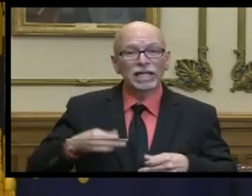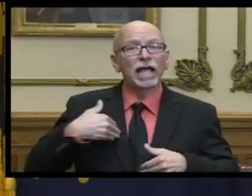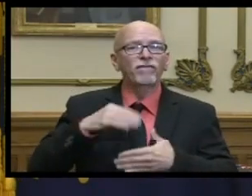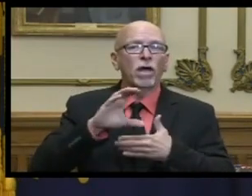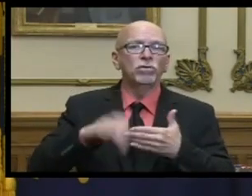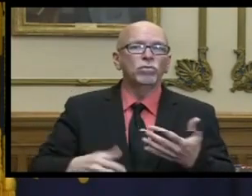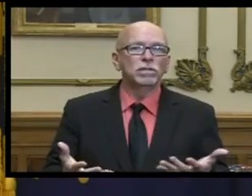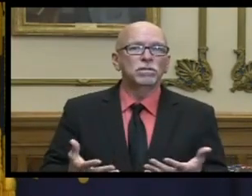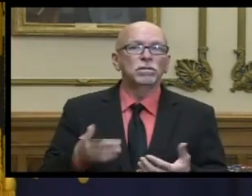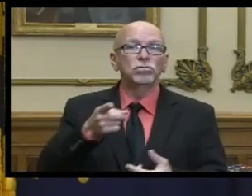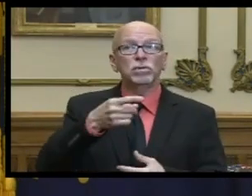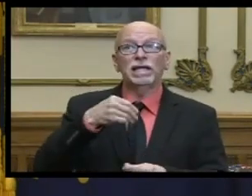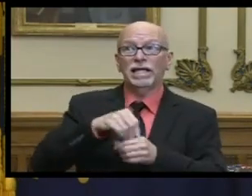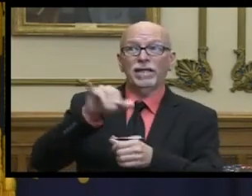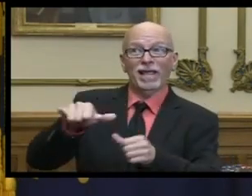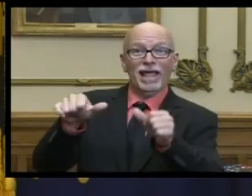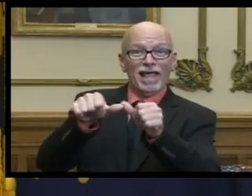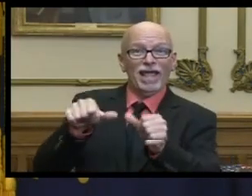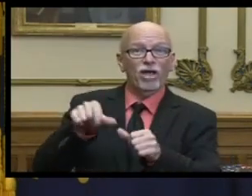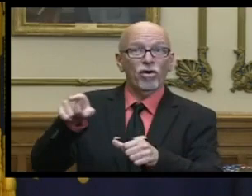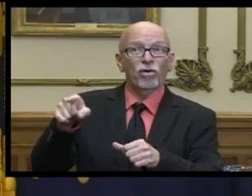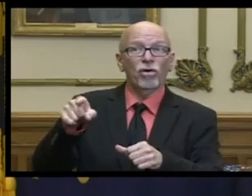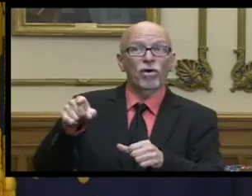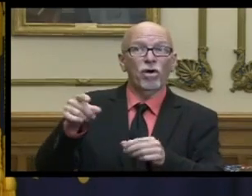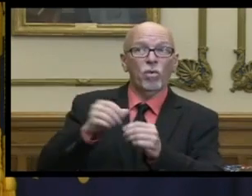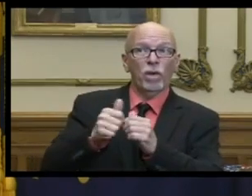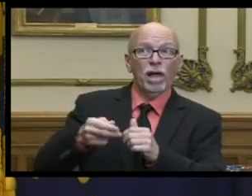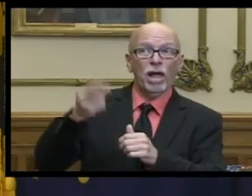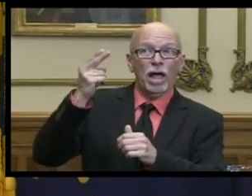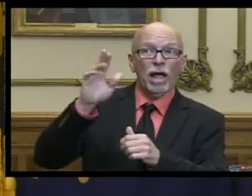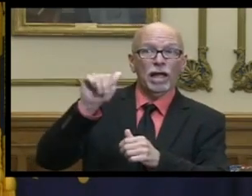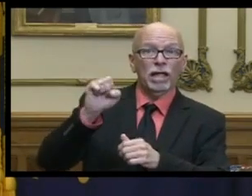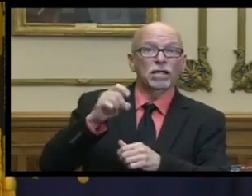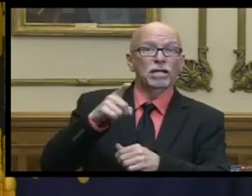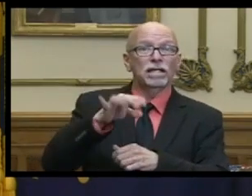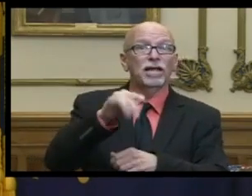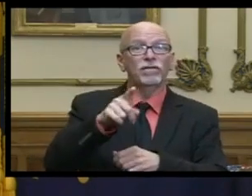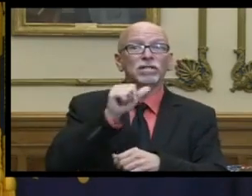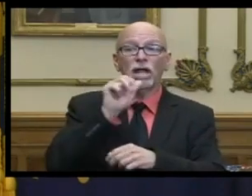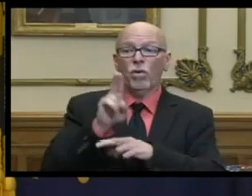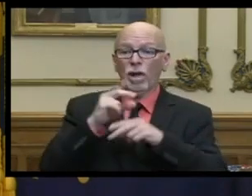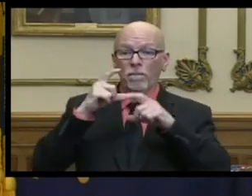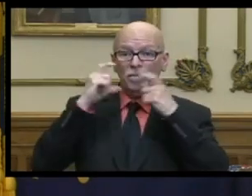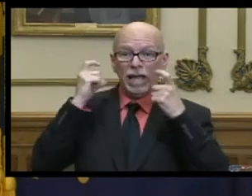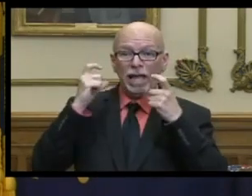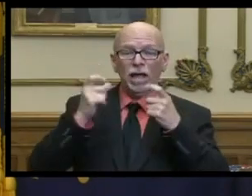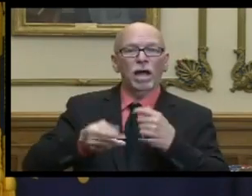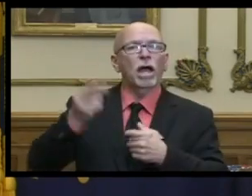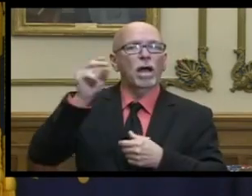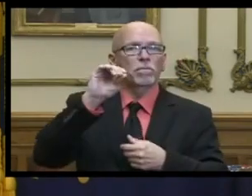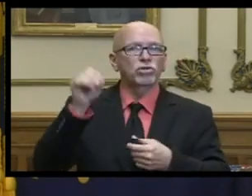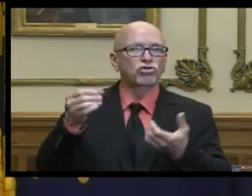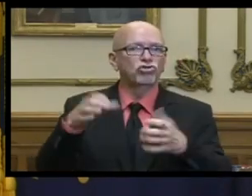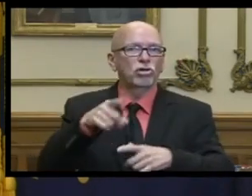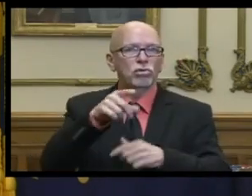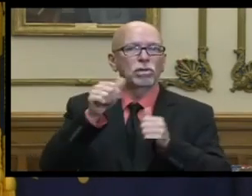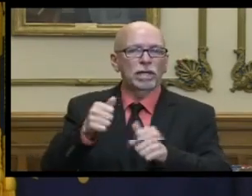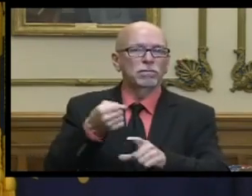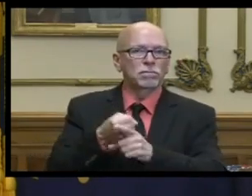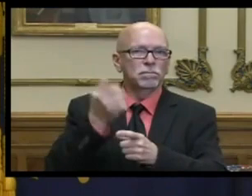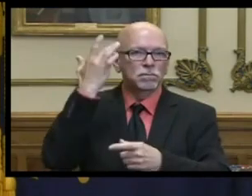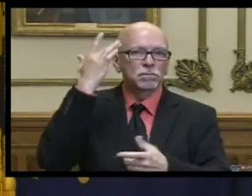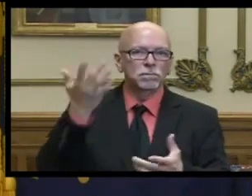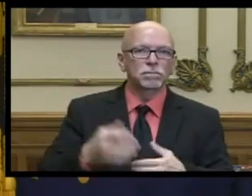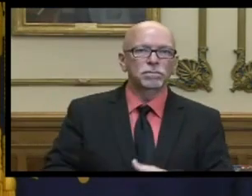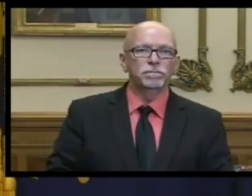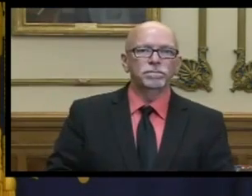you're in one of those areas the odds go up if you're not wearing a mask as you get closer and closer for longer periods of time